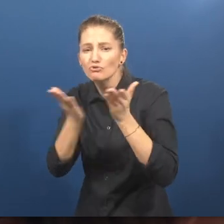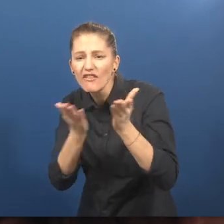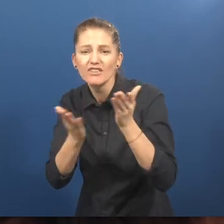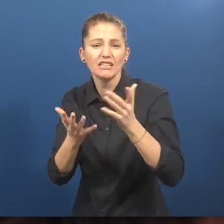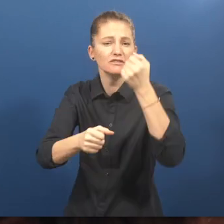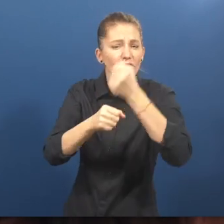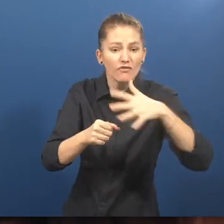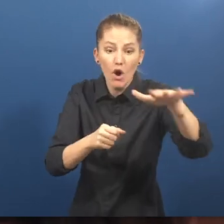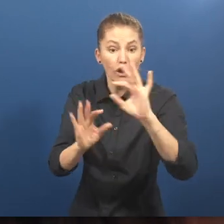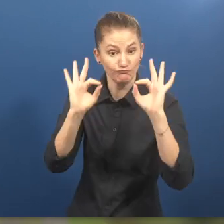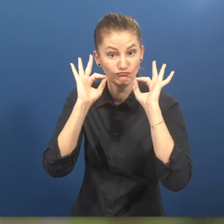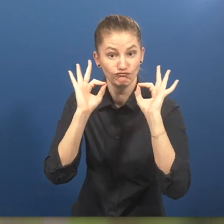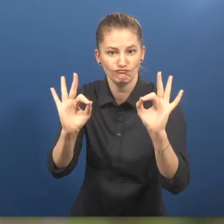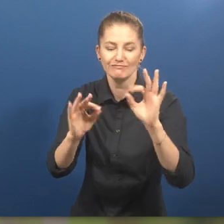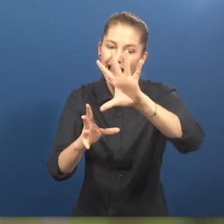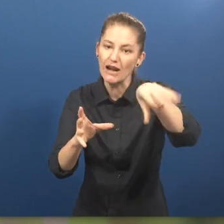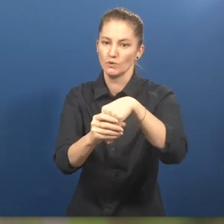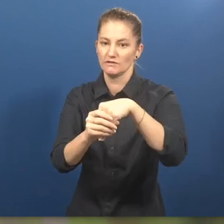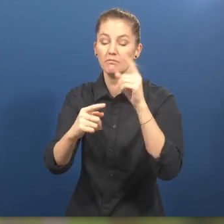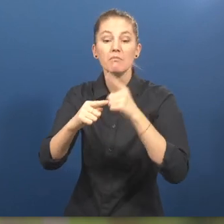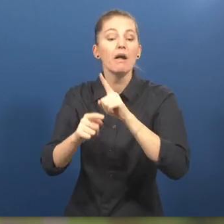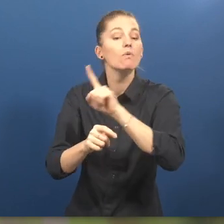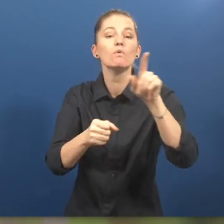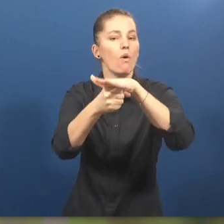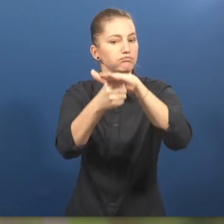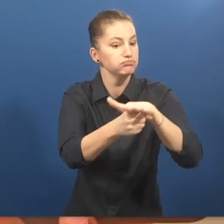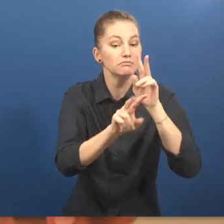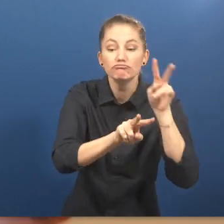are disability inclusive and non-discriminatory.